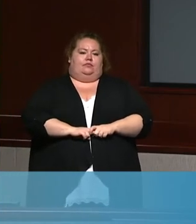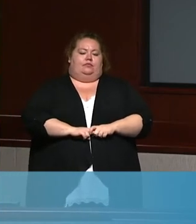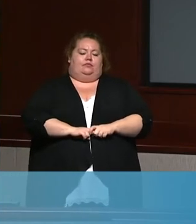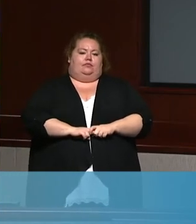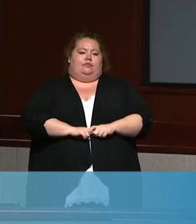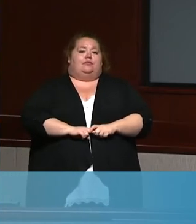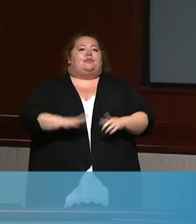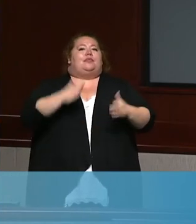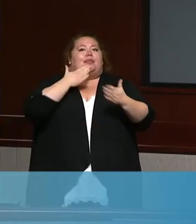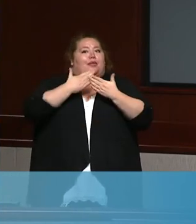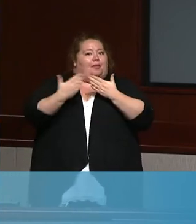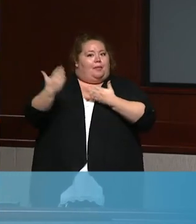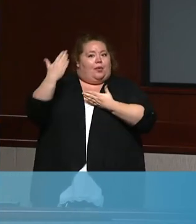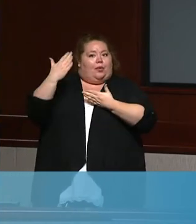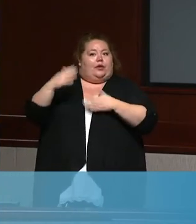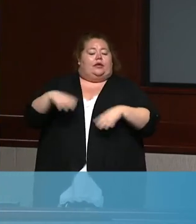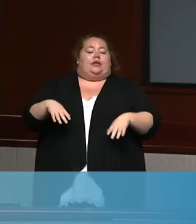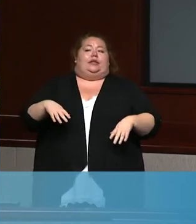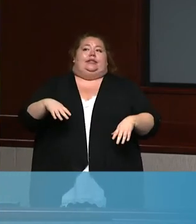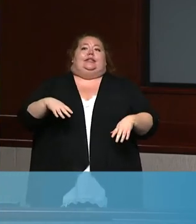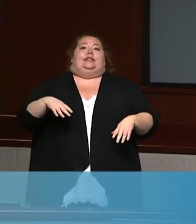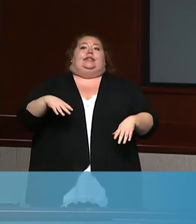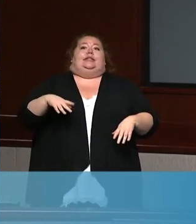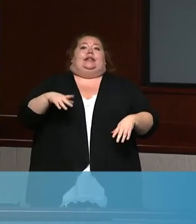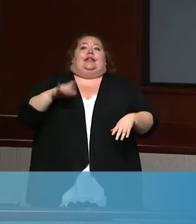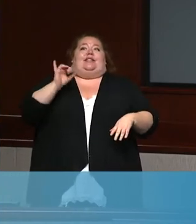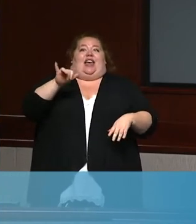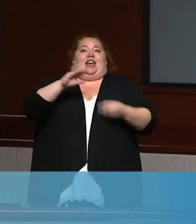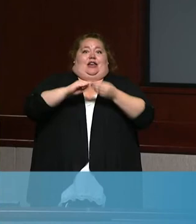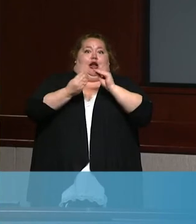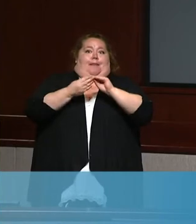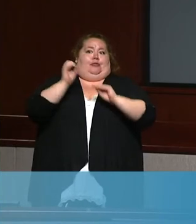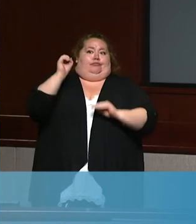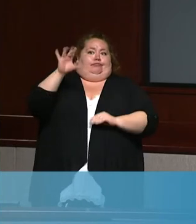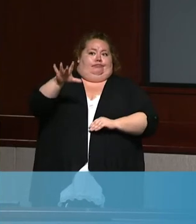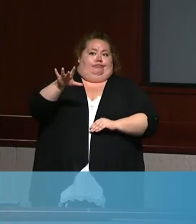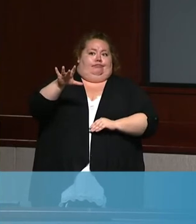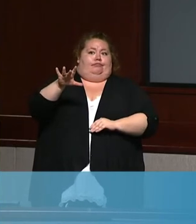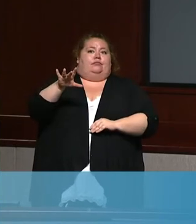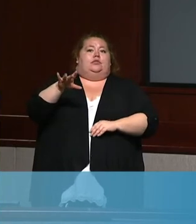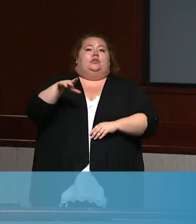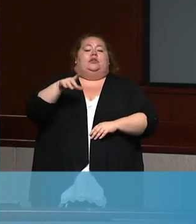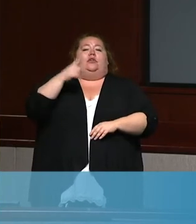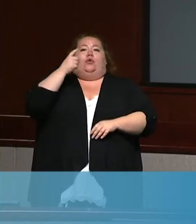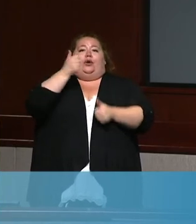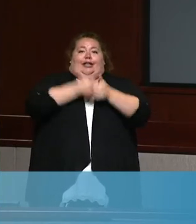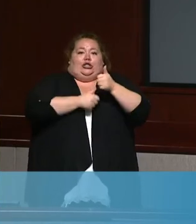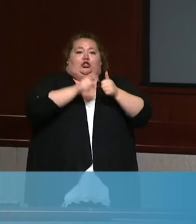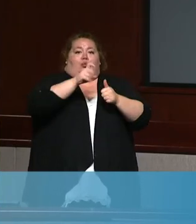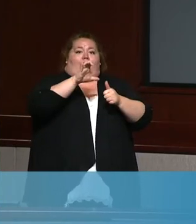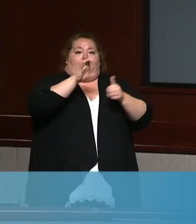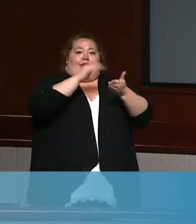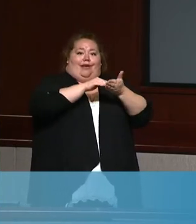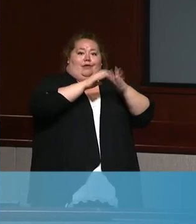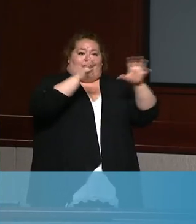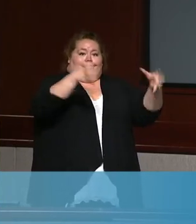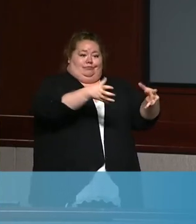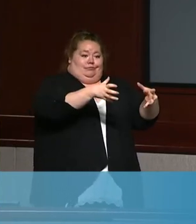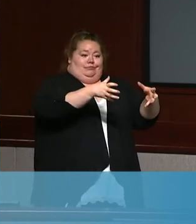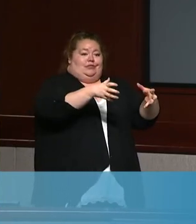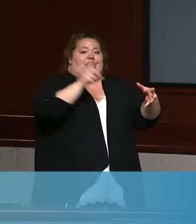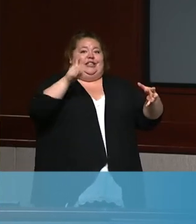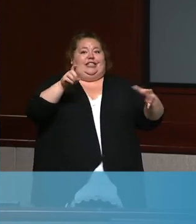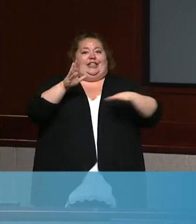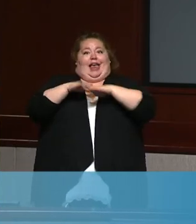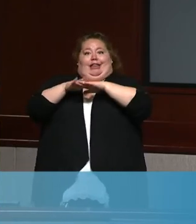Good morning. So the number that I have given you is per 100,000. So Kern's average testing rate, as the